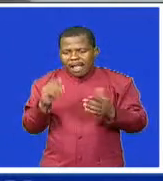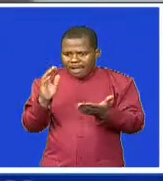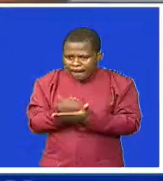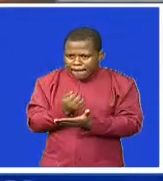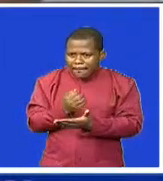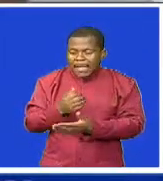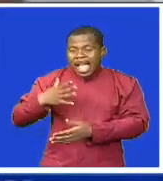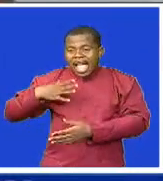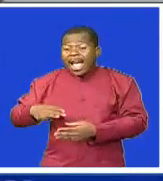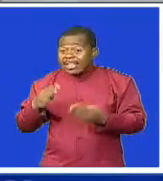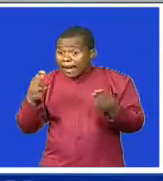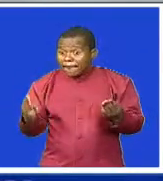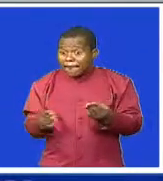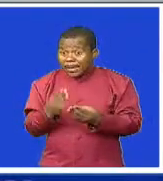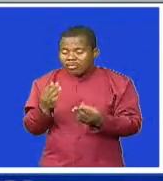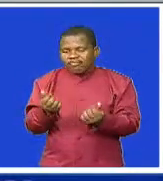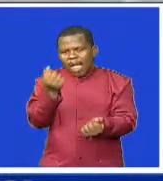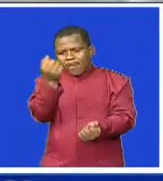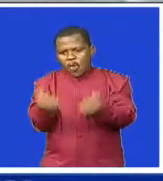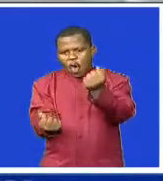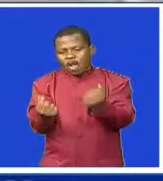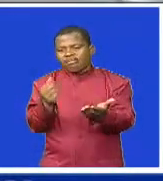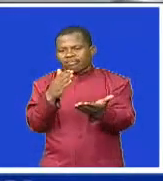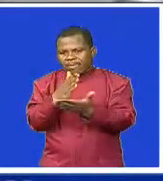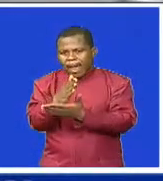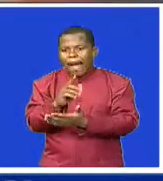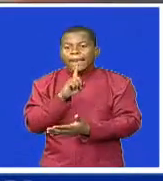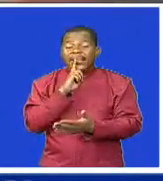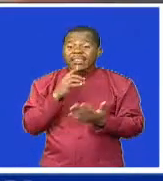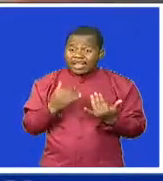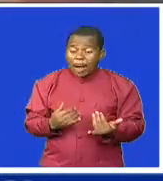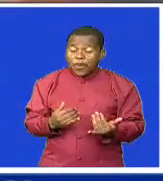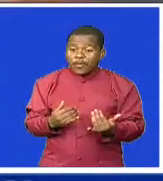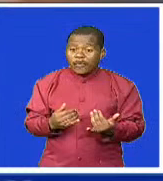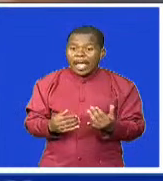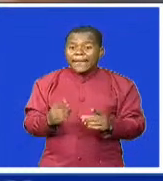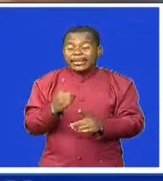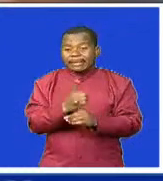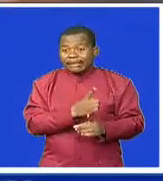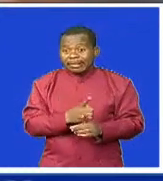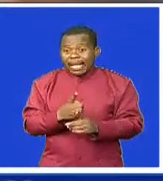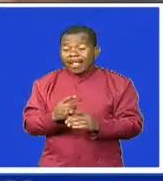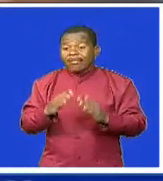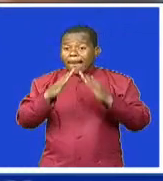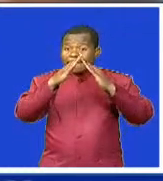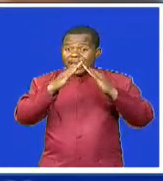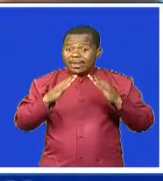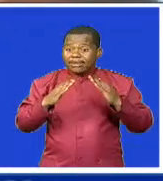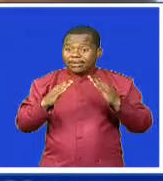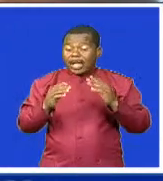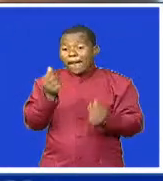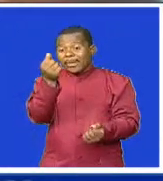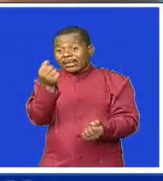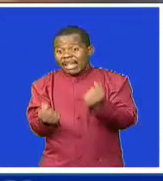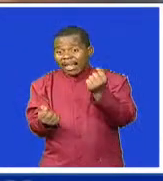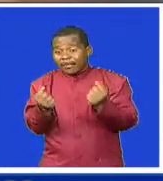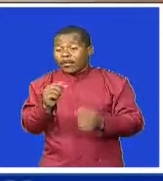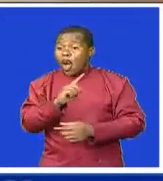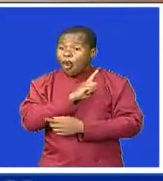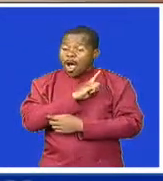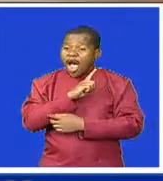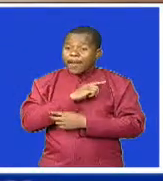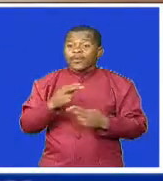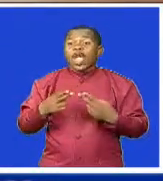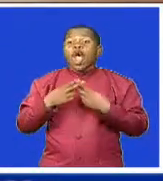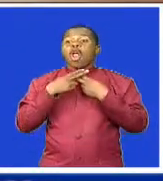court. He says they are currently in talks with the Minister of Justice to find out of options for legal aid for citizens who